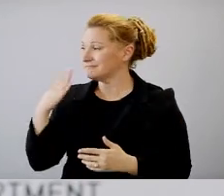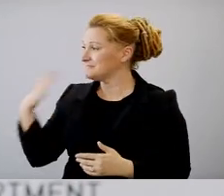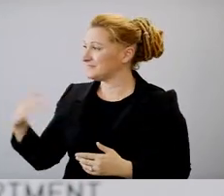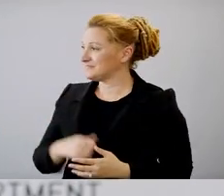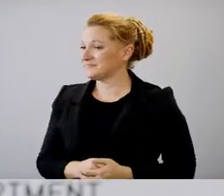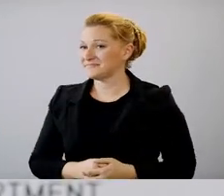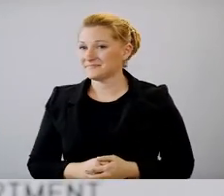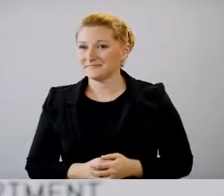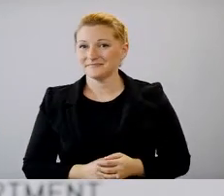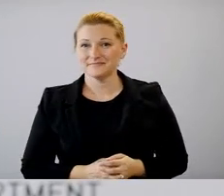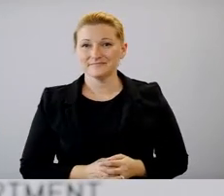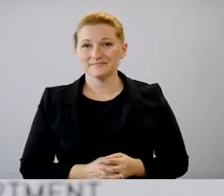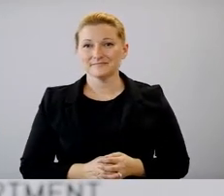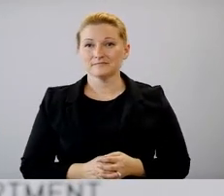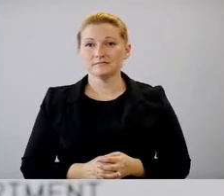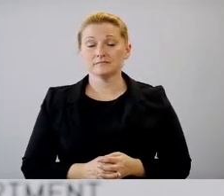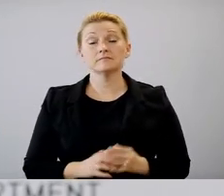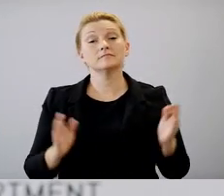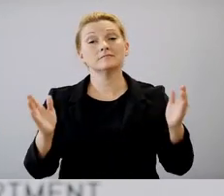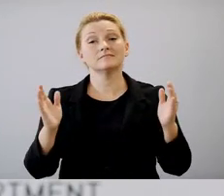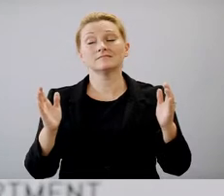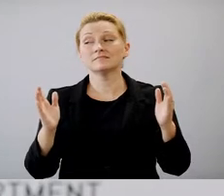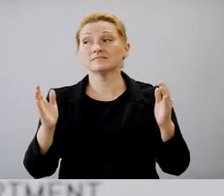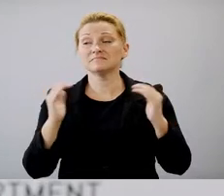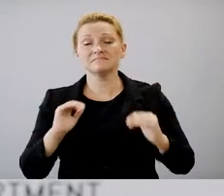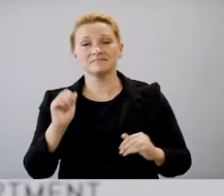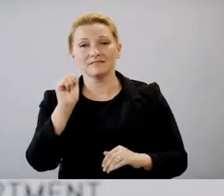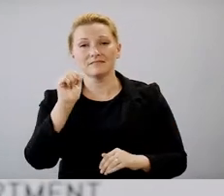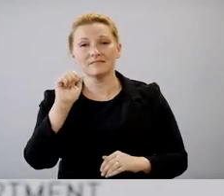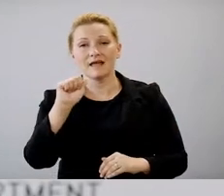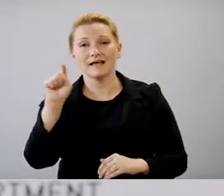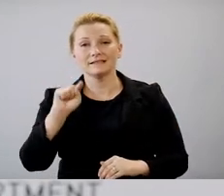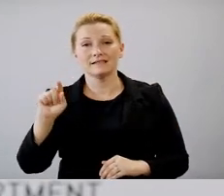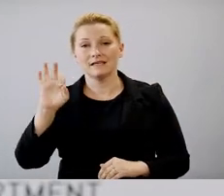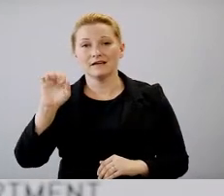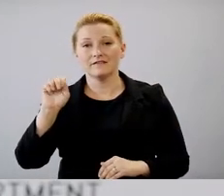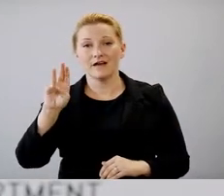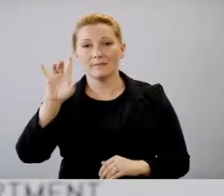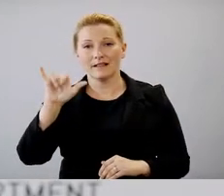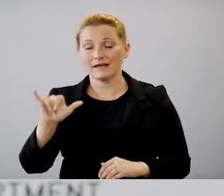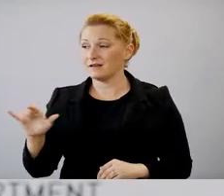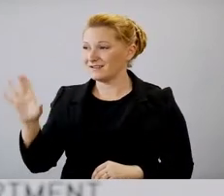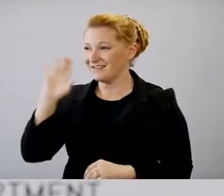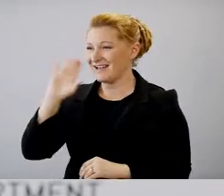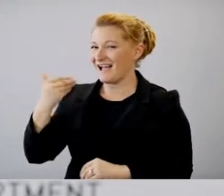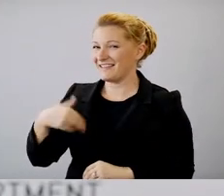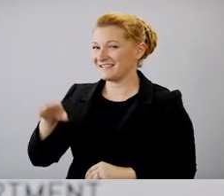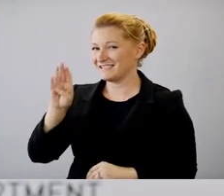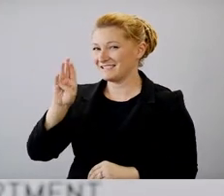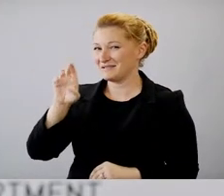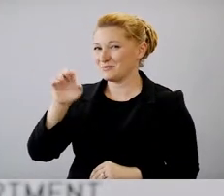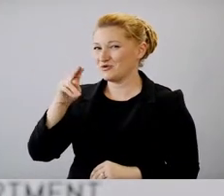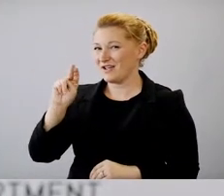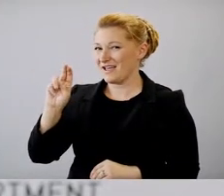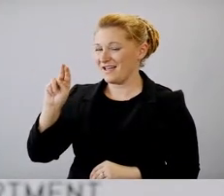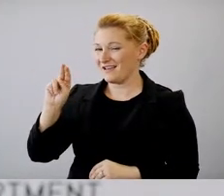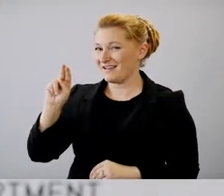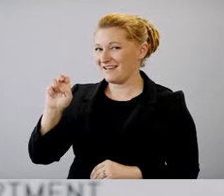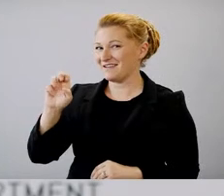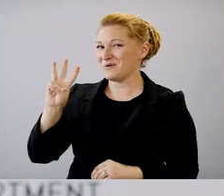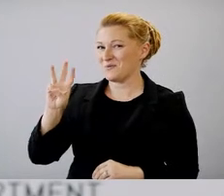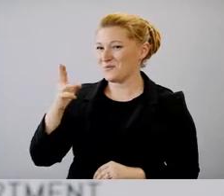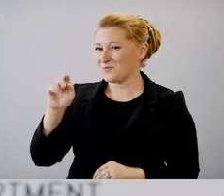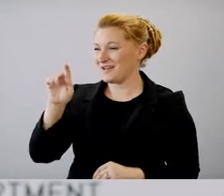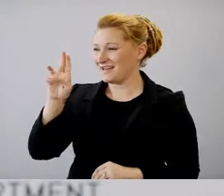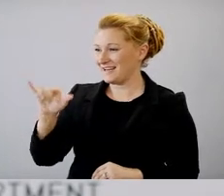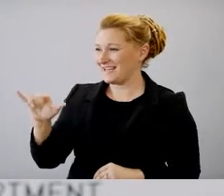Welcome. Next, we've got AZ Family. In there, it's actually Brianna Whitney. Dr. Christ. How are you?